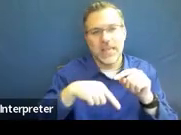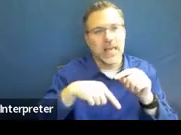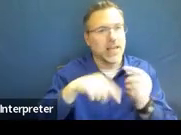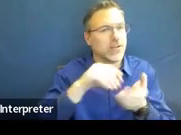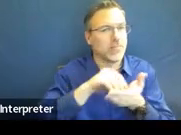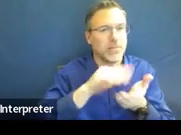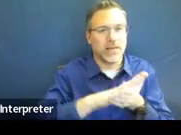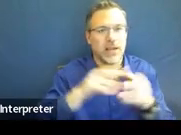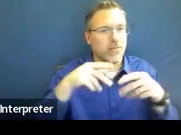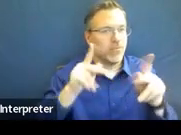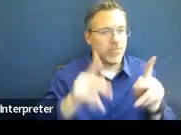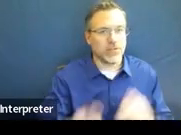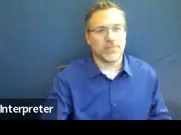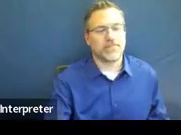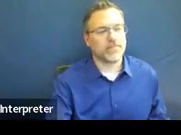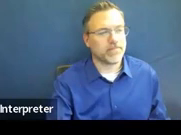their right.